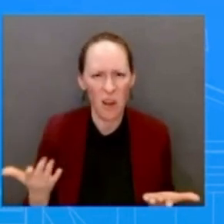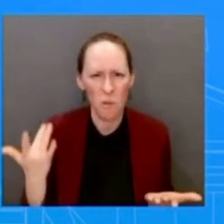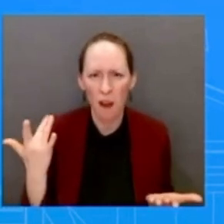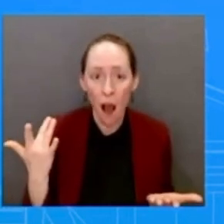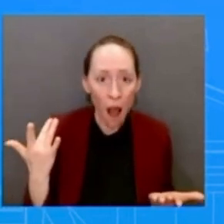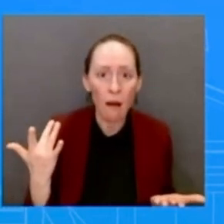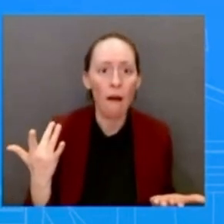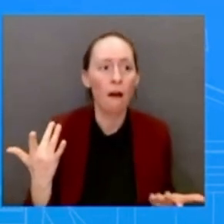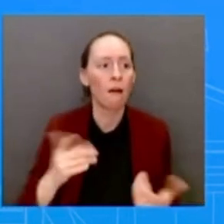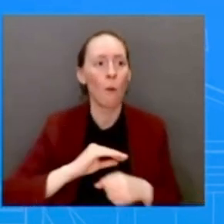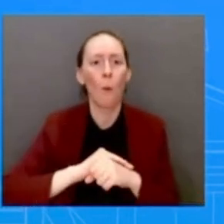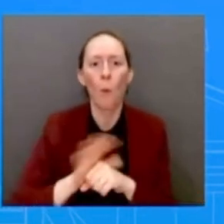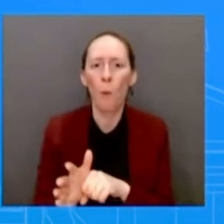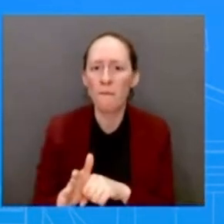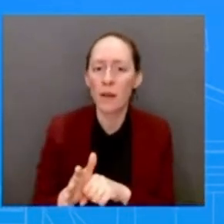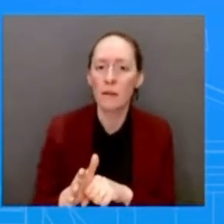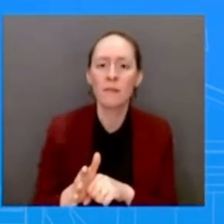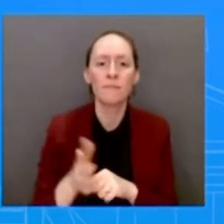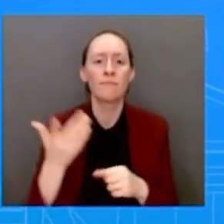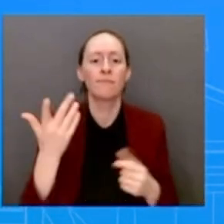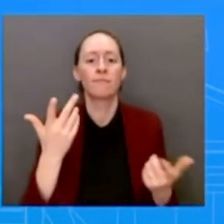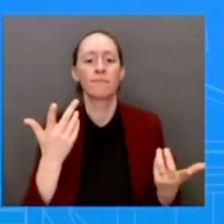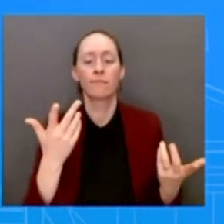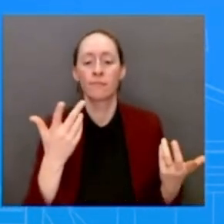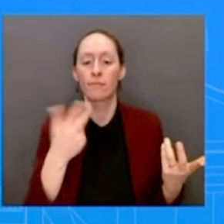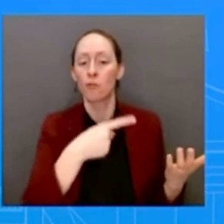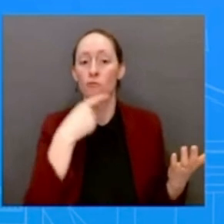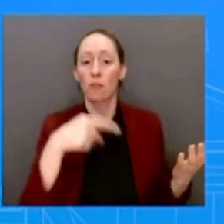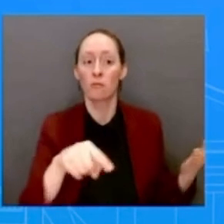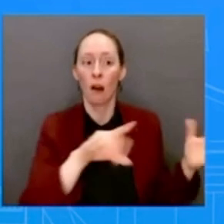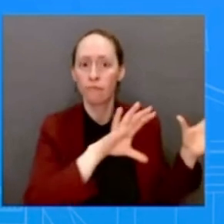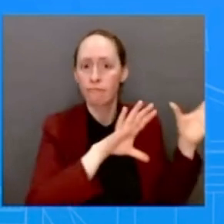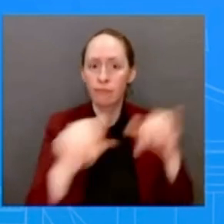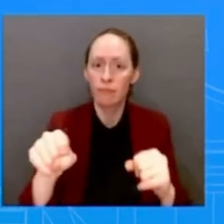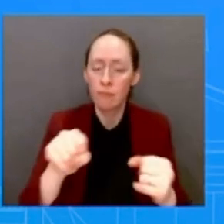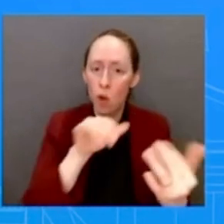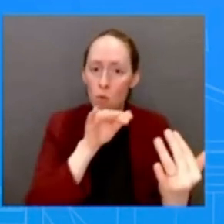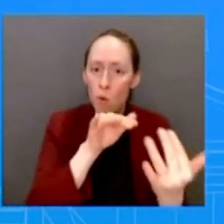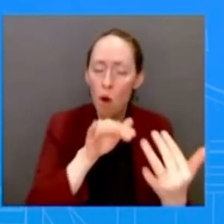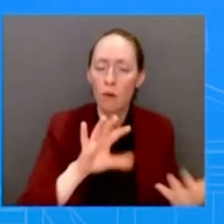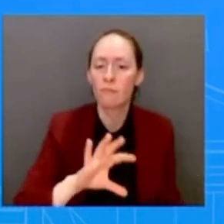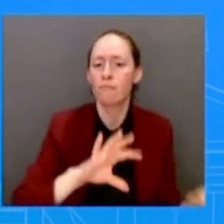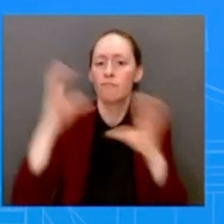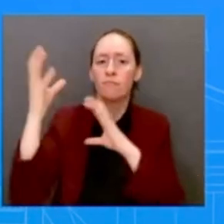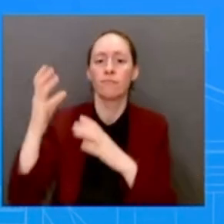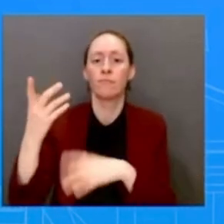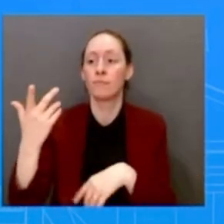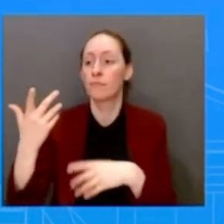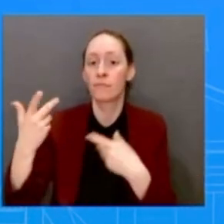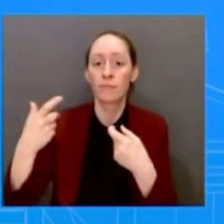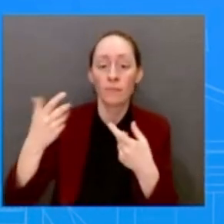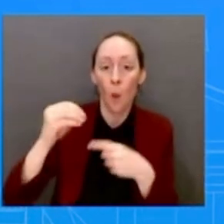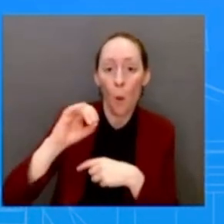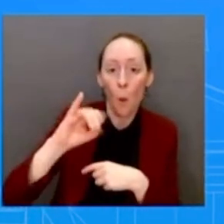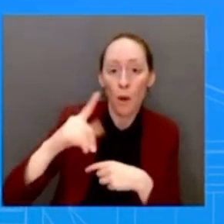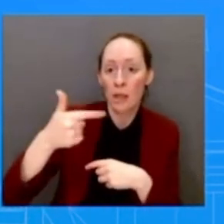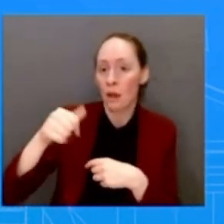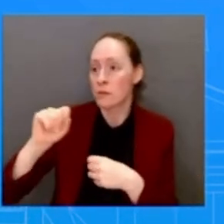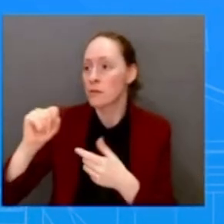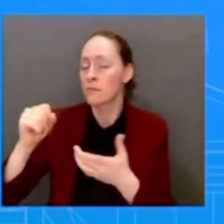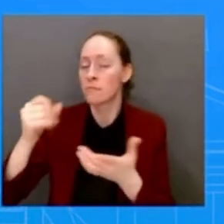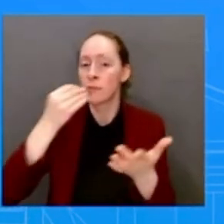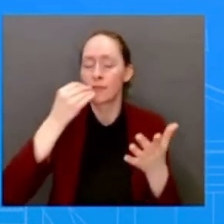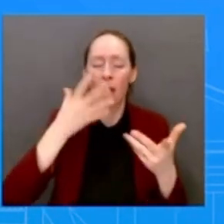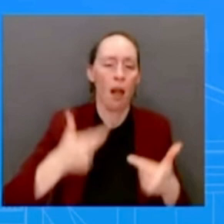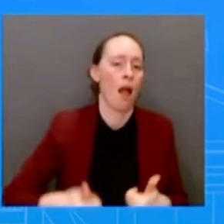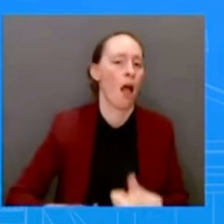things have disrupted global energy, food supplies, and caused inflation to spike around the world. But the President's going to continue to do everything that he can to